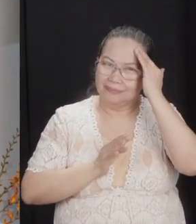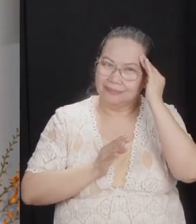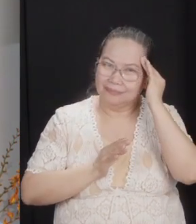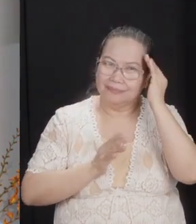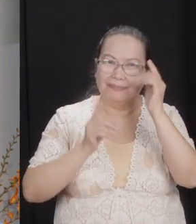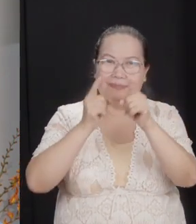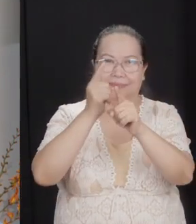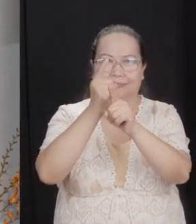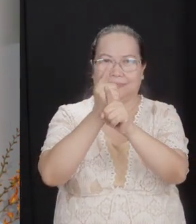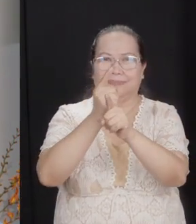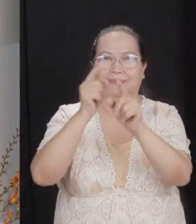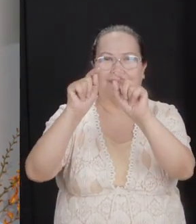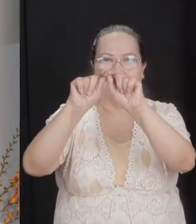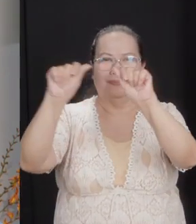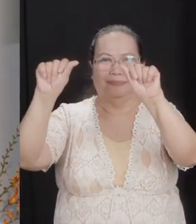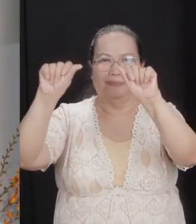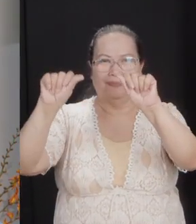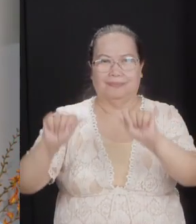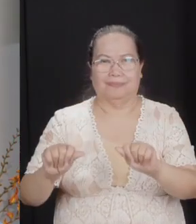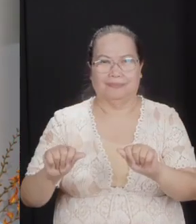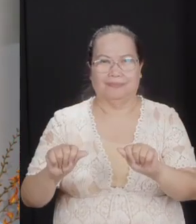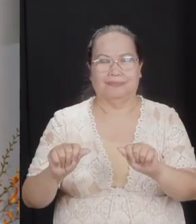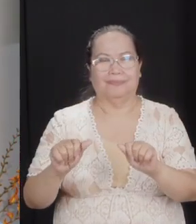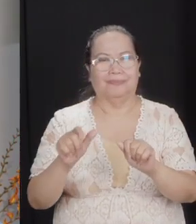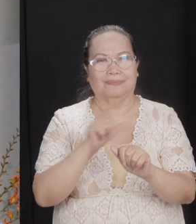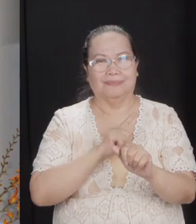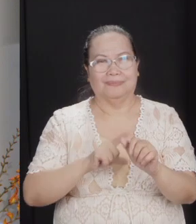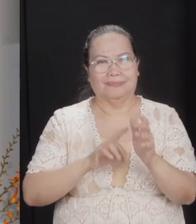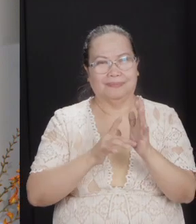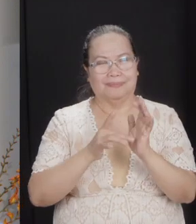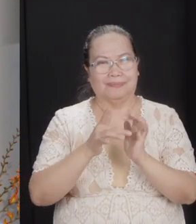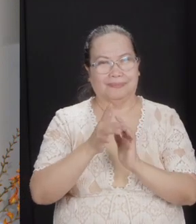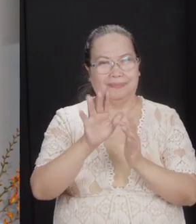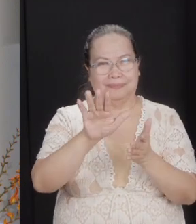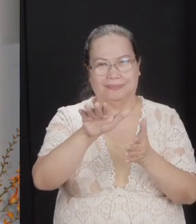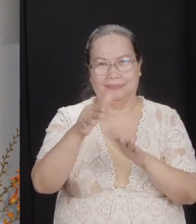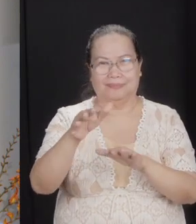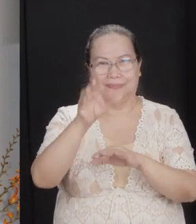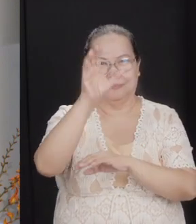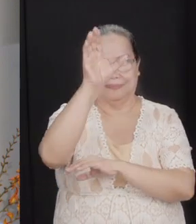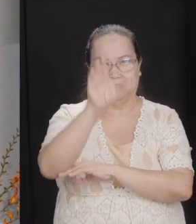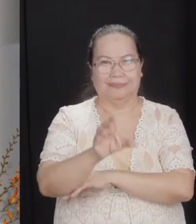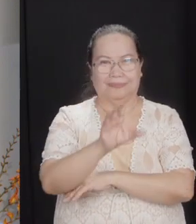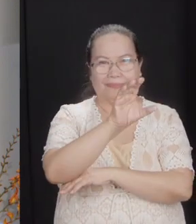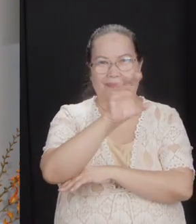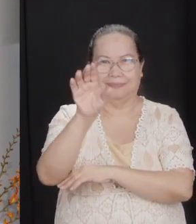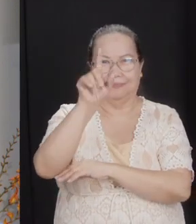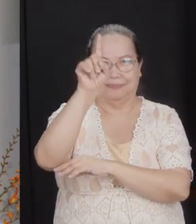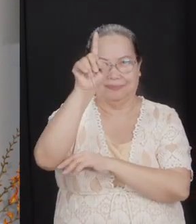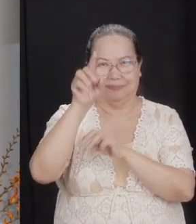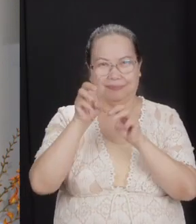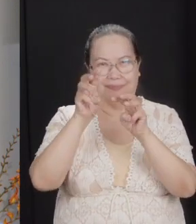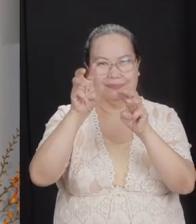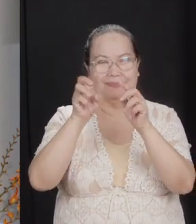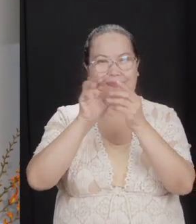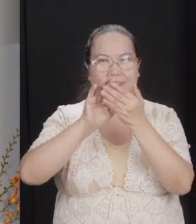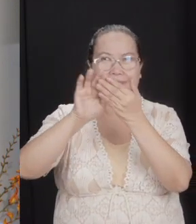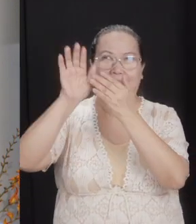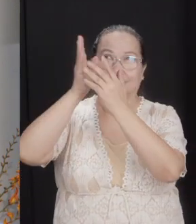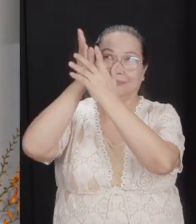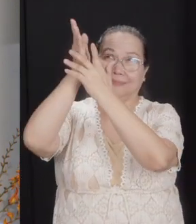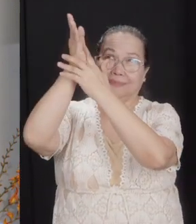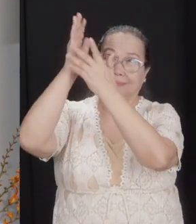the right altar. The Lord Jesus Christ died on the cross. He is the only way God gave us to be forgiven and